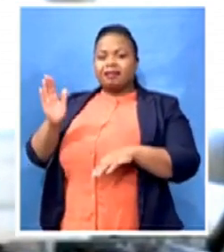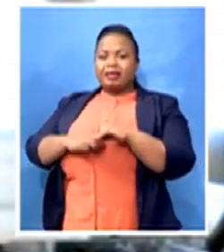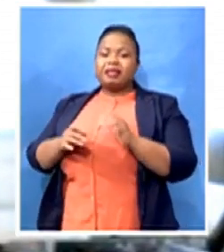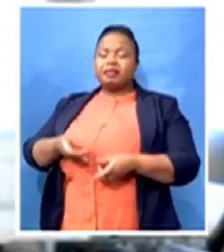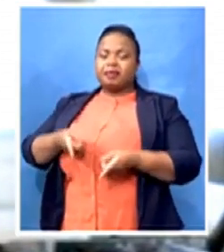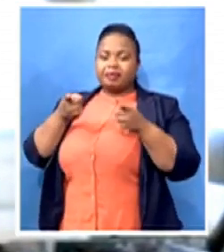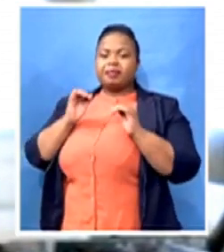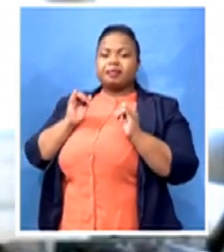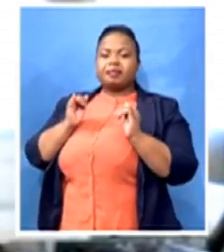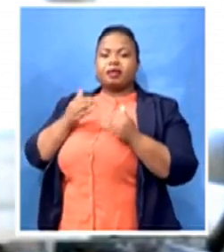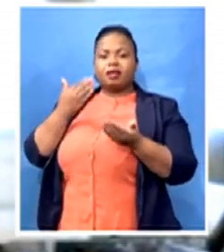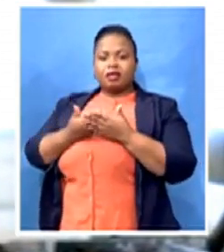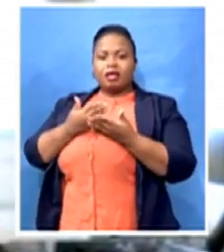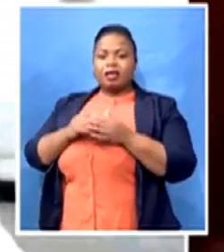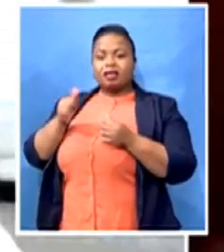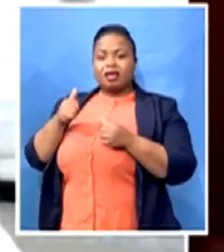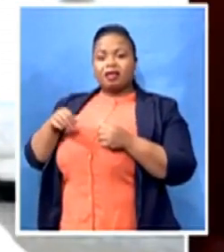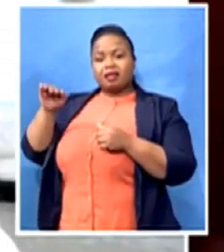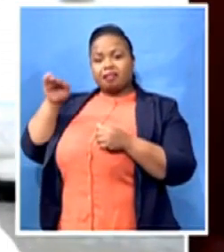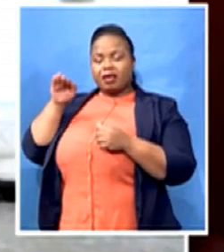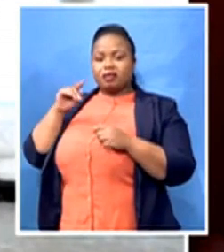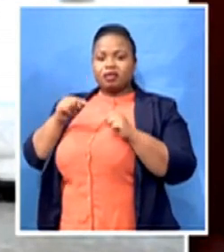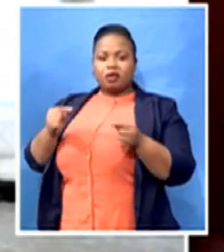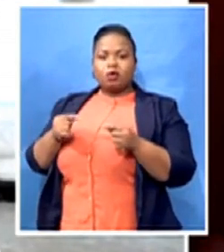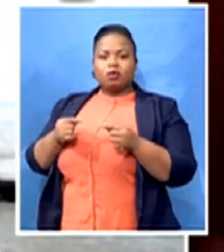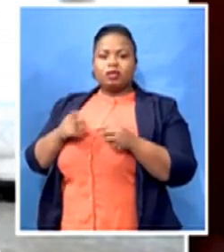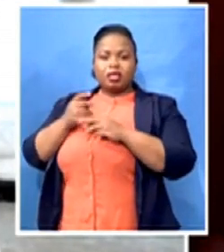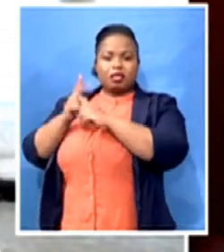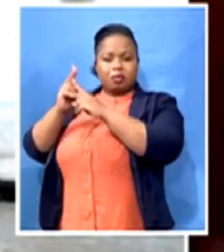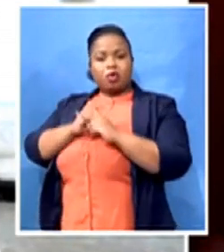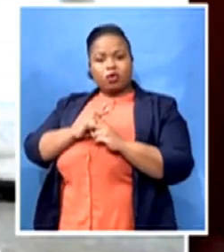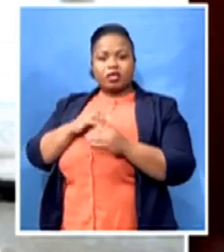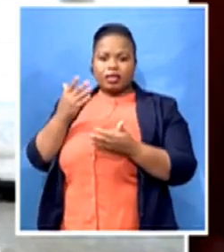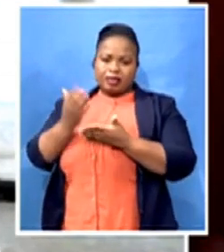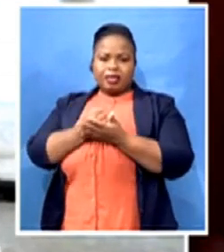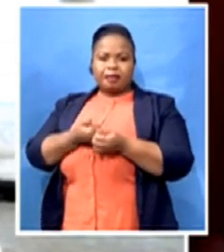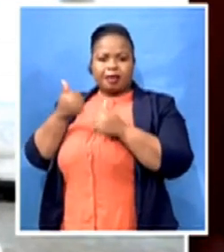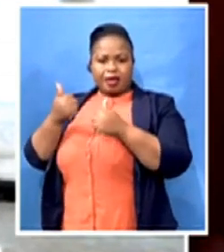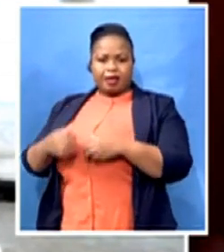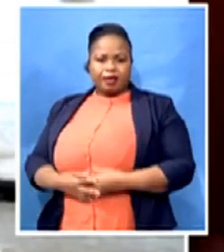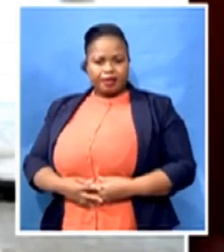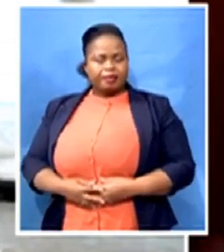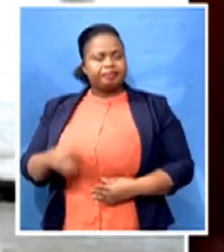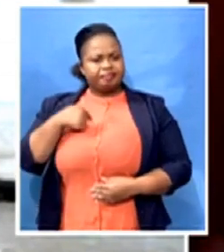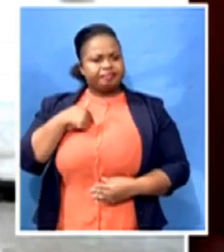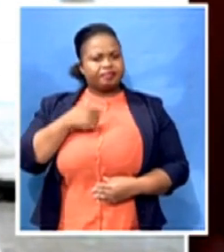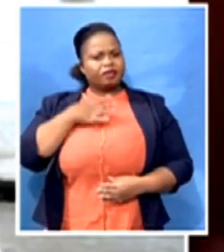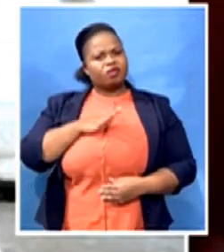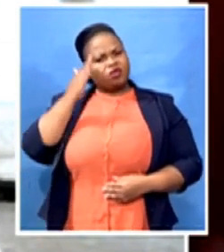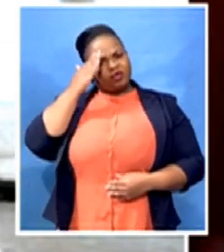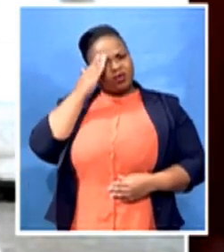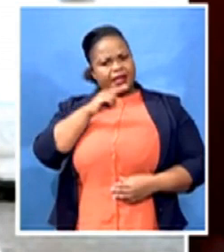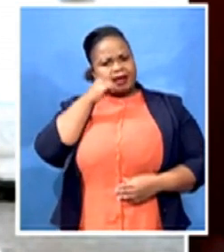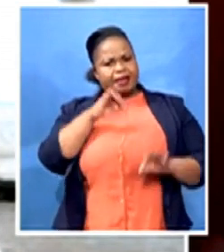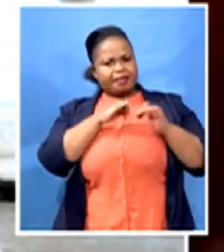on whatever it is that they had borrowed you. Tabi, so I'm going to let you go, but I'm just curious as to the name of your firm. Financial services companies